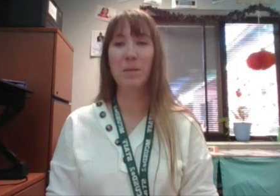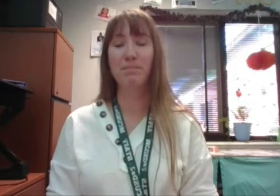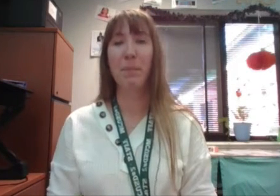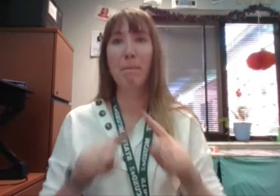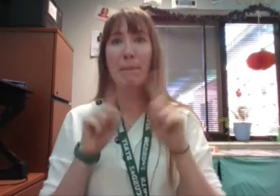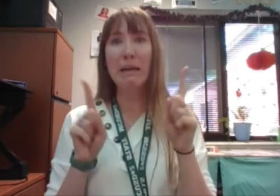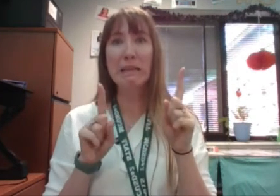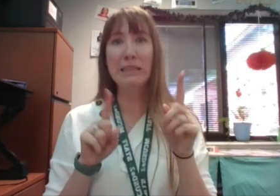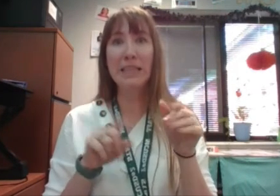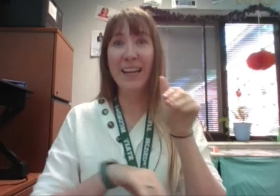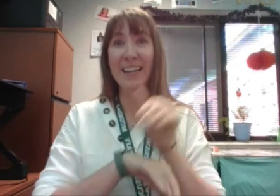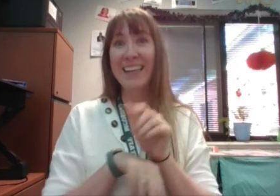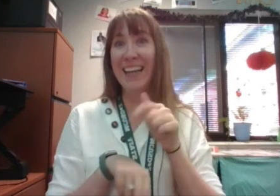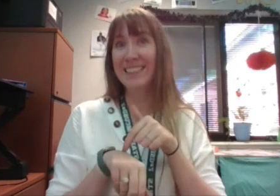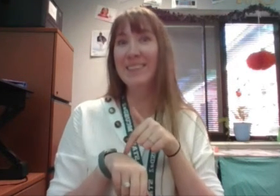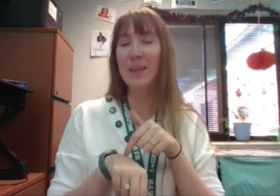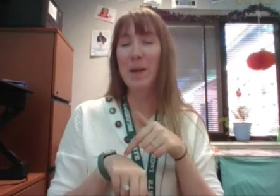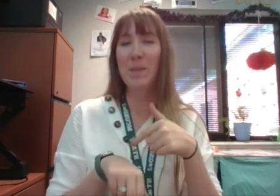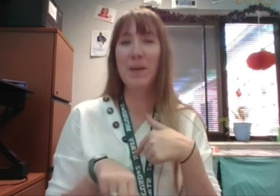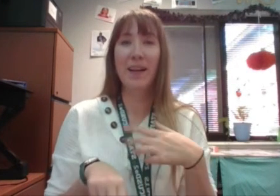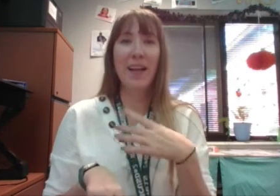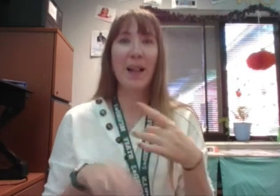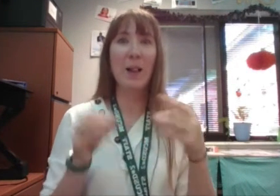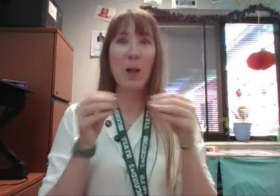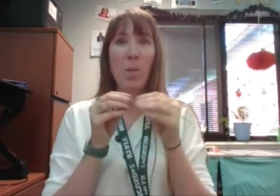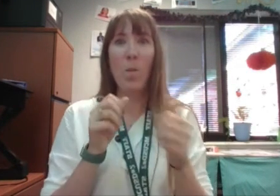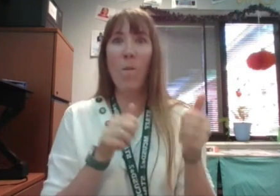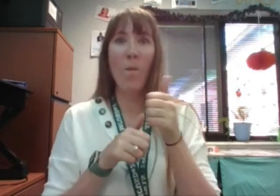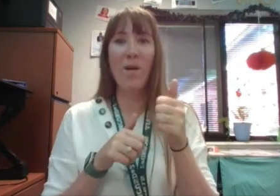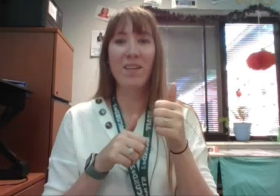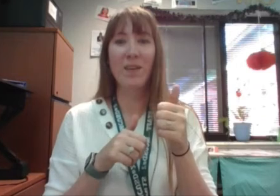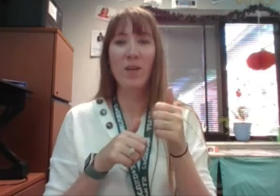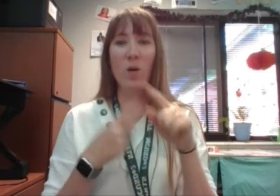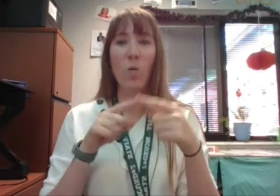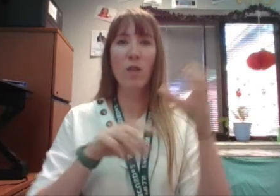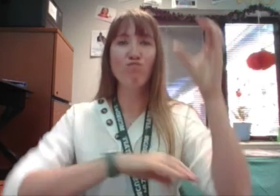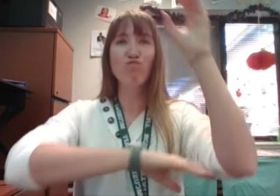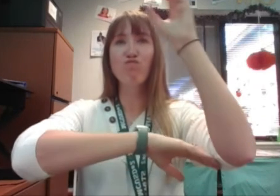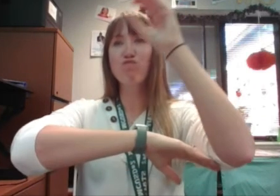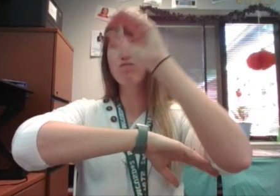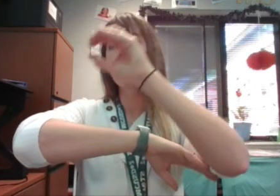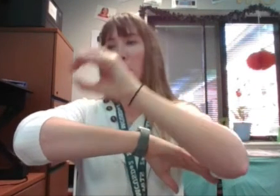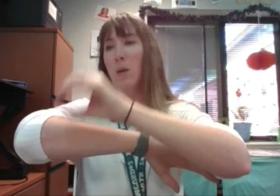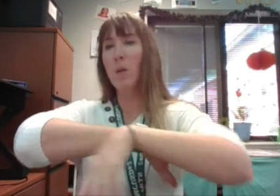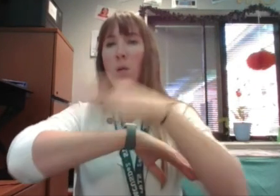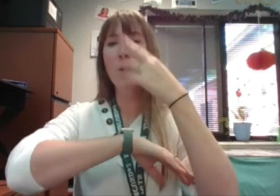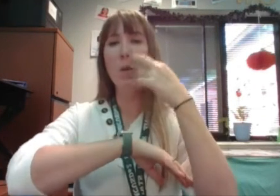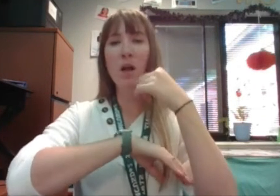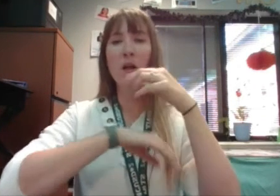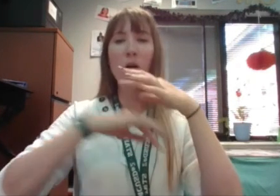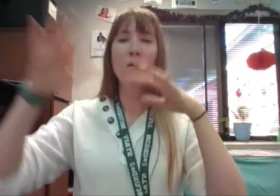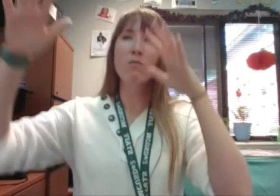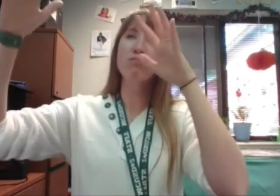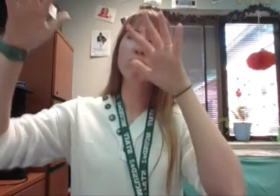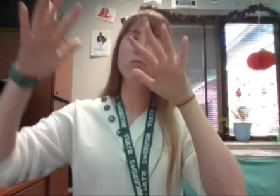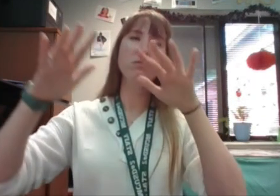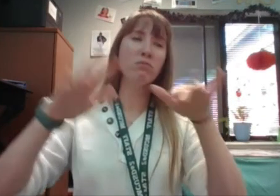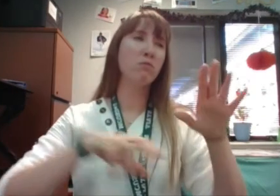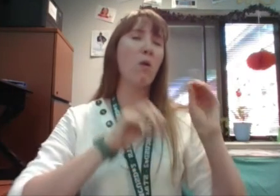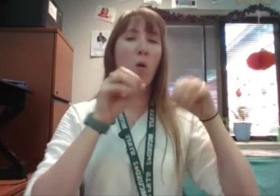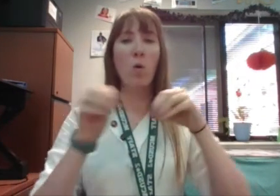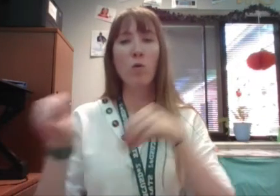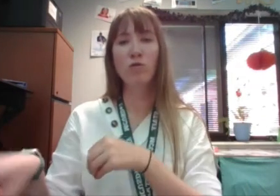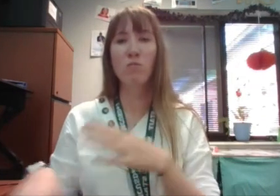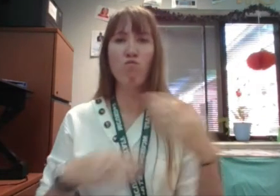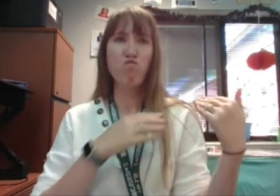But I like nighttimes more. When the sun sets red on the horizon and dusk drapes itself over the ocean, our